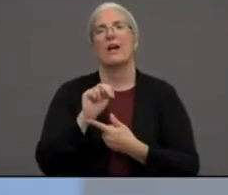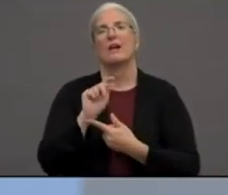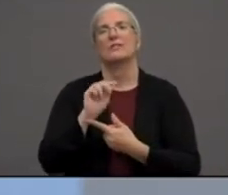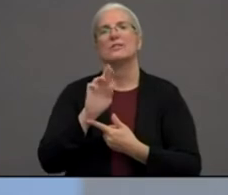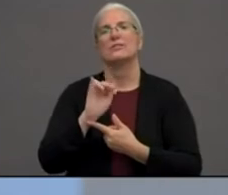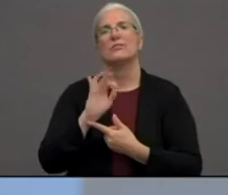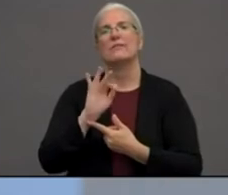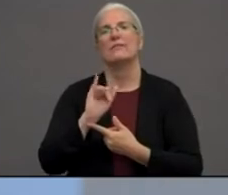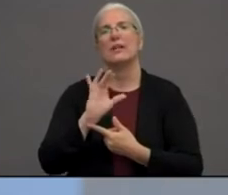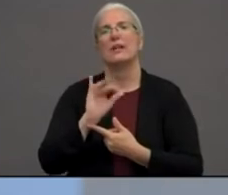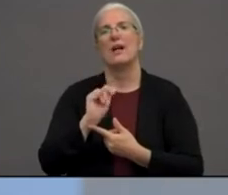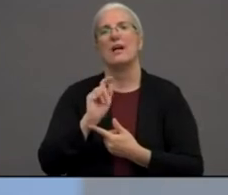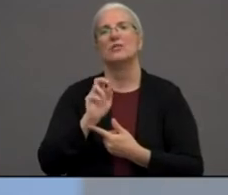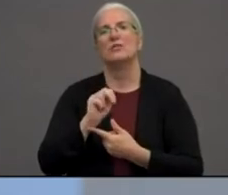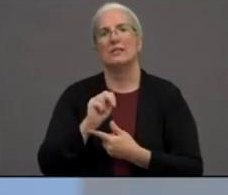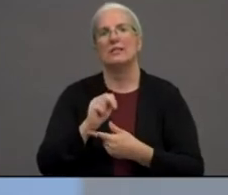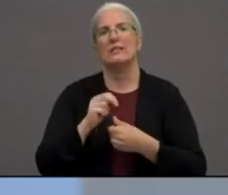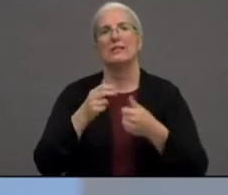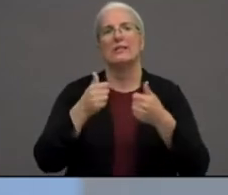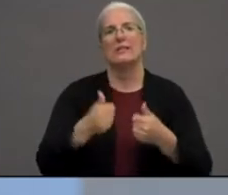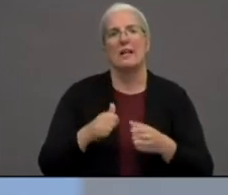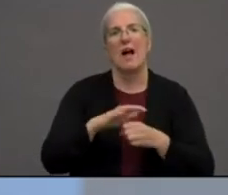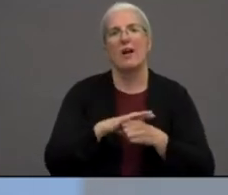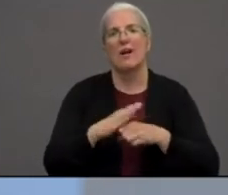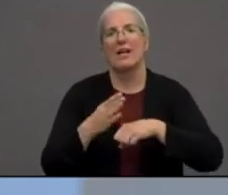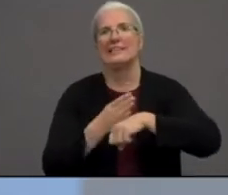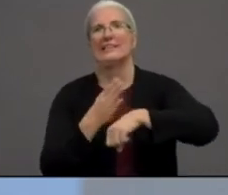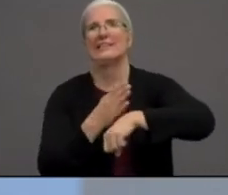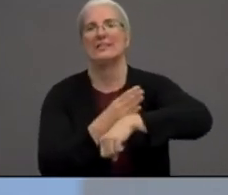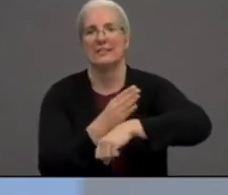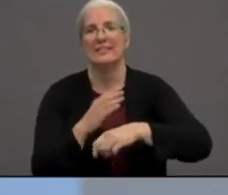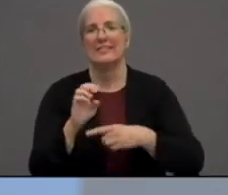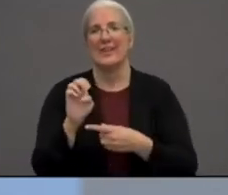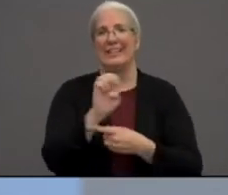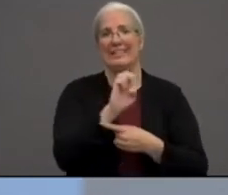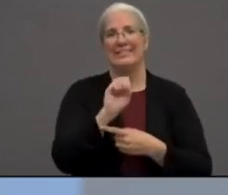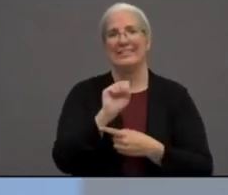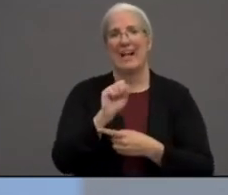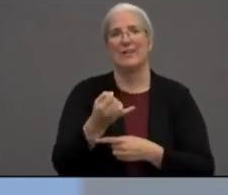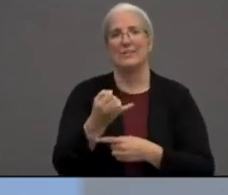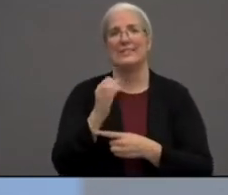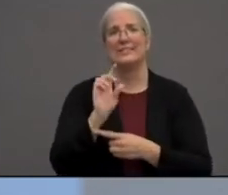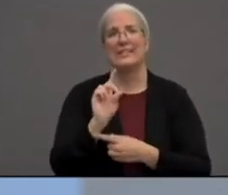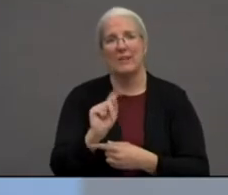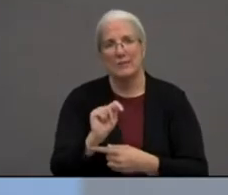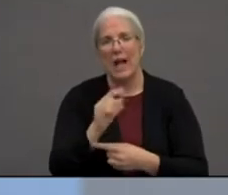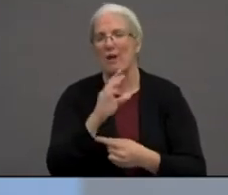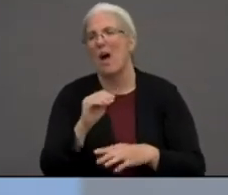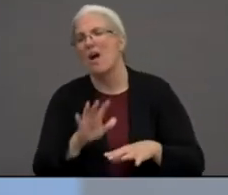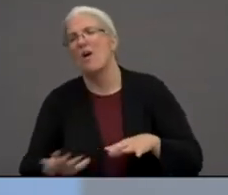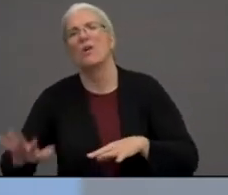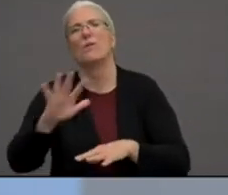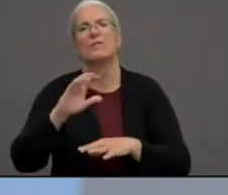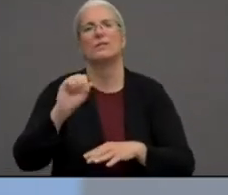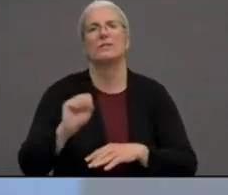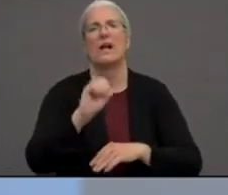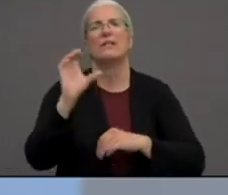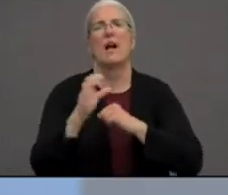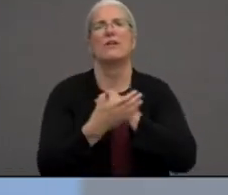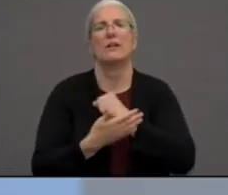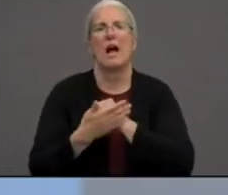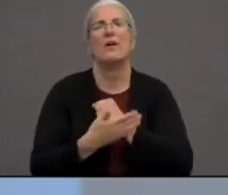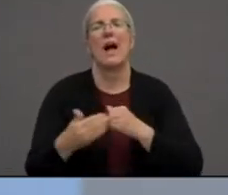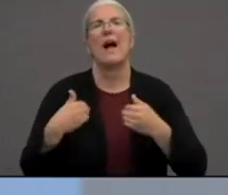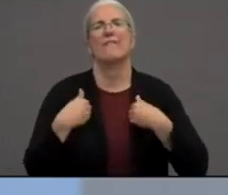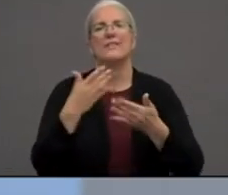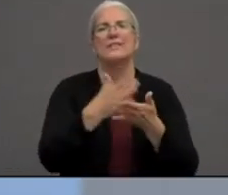divide. And our East San Jose downtown and throughout Santa Clara County, because there's pockets of poor neighborhoods in